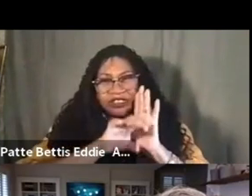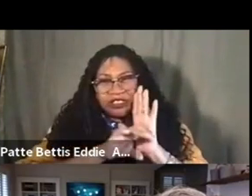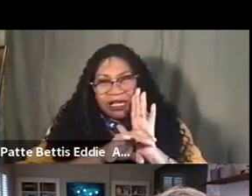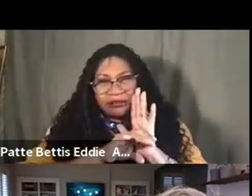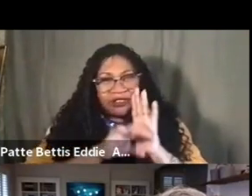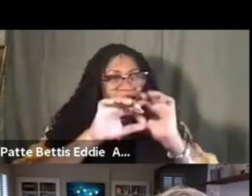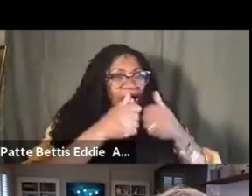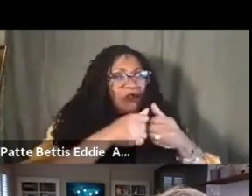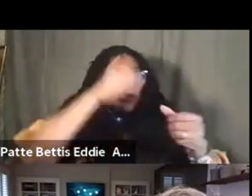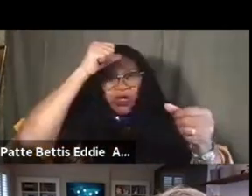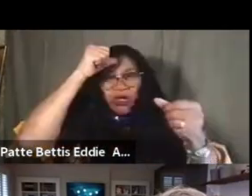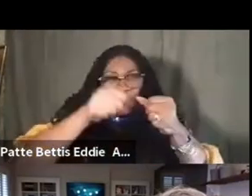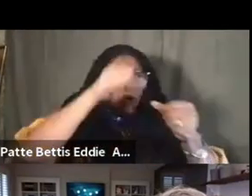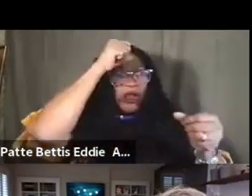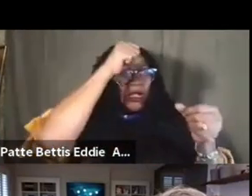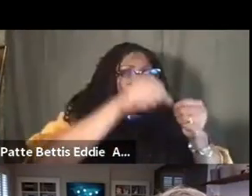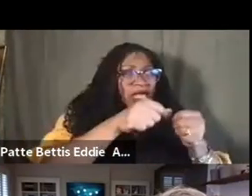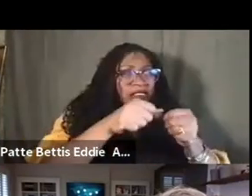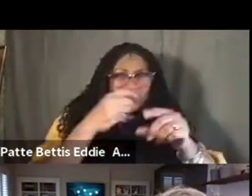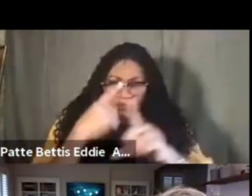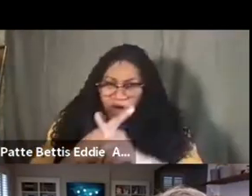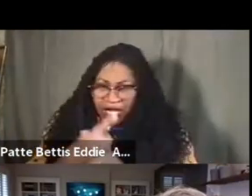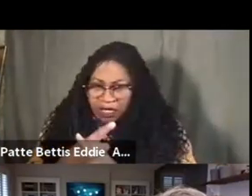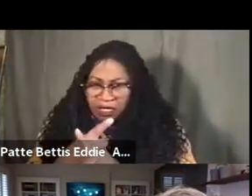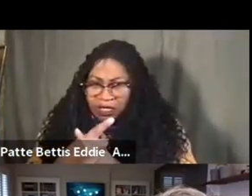how do we memorialize, right, the, um,